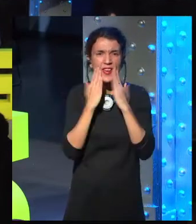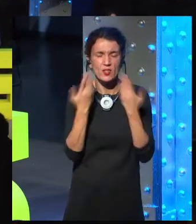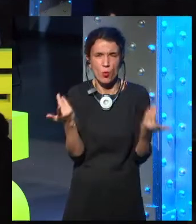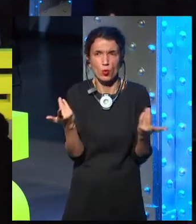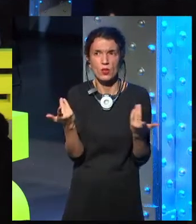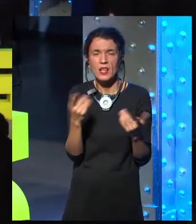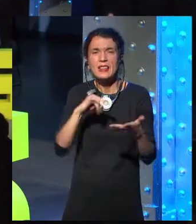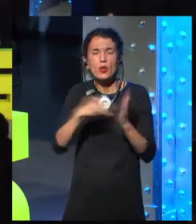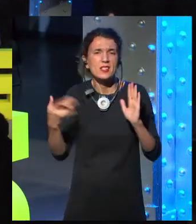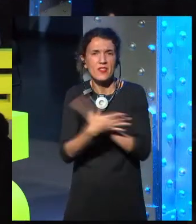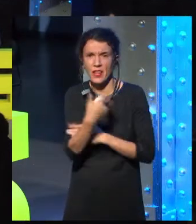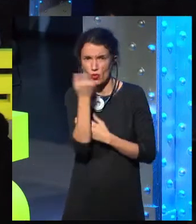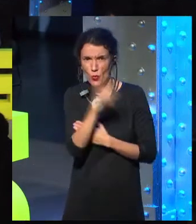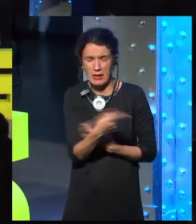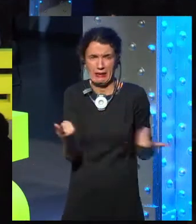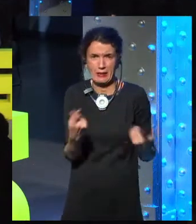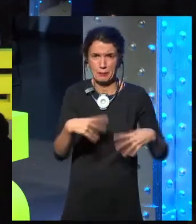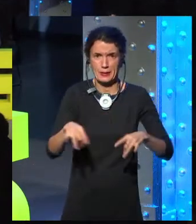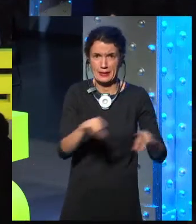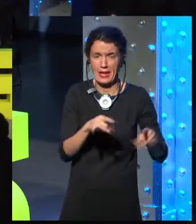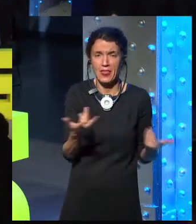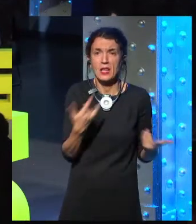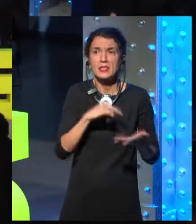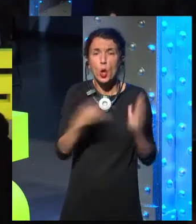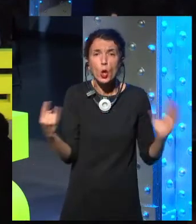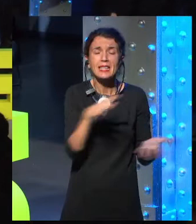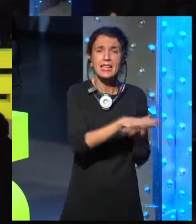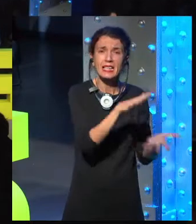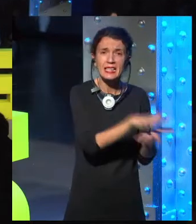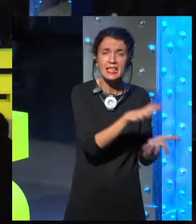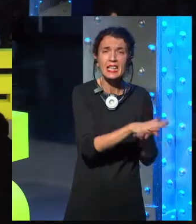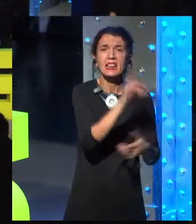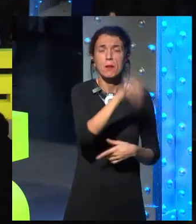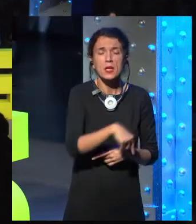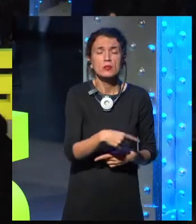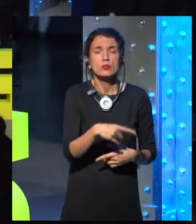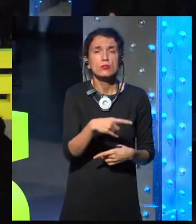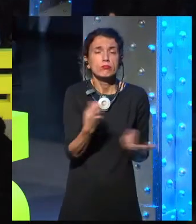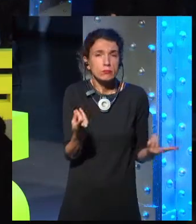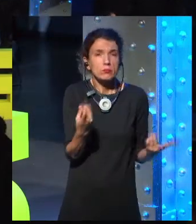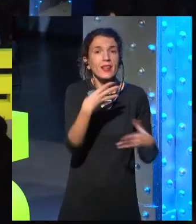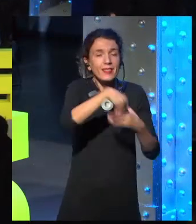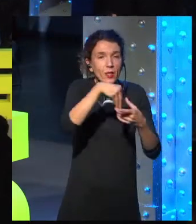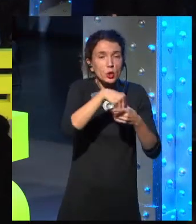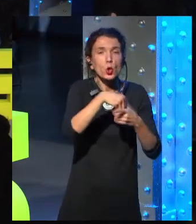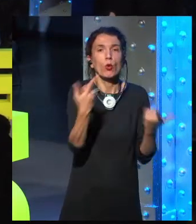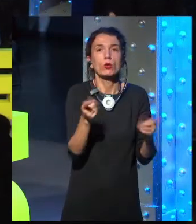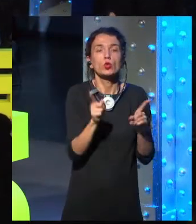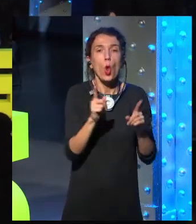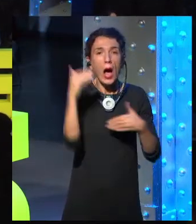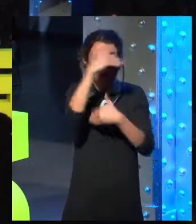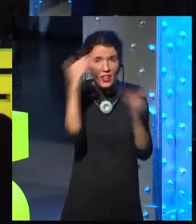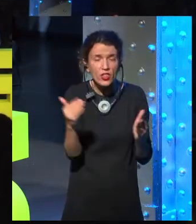focused on vision. We are all so visual. We forget that we have a sense of touch. We have hearing.